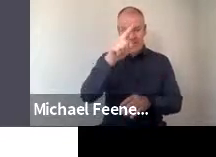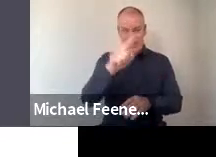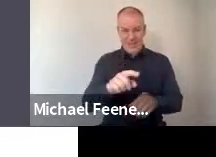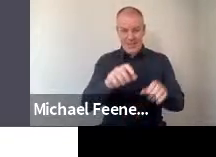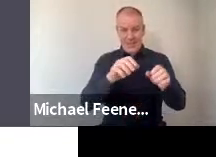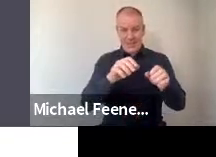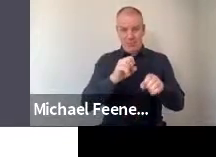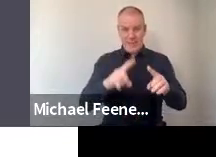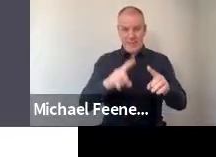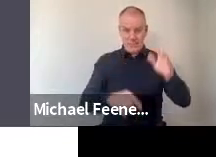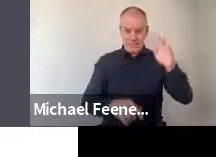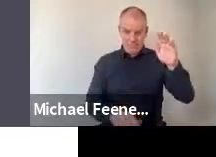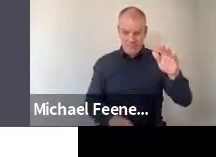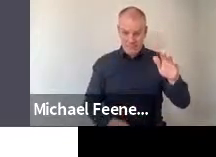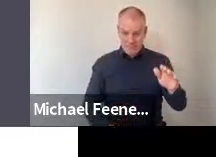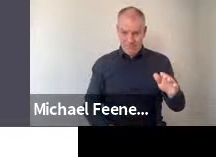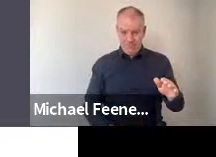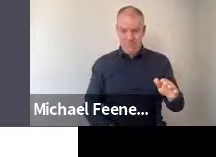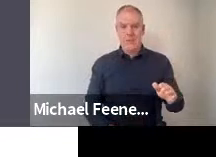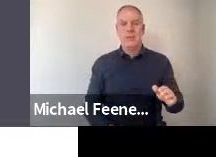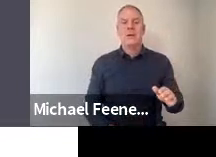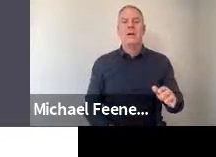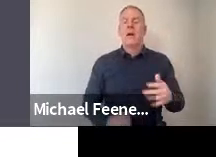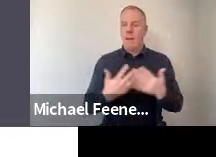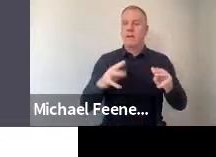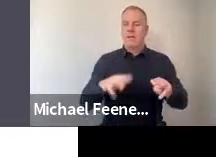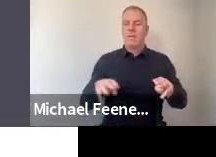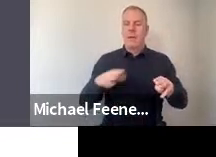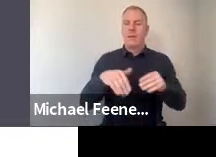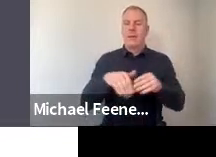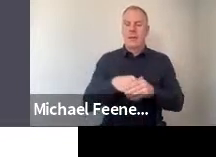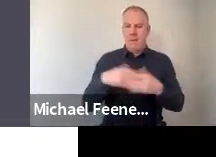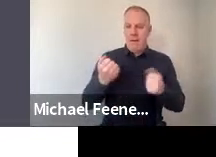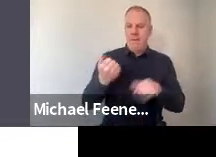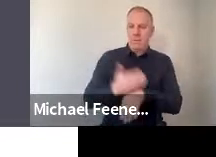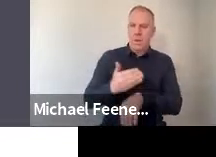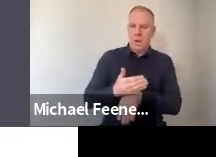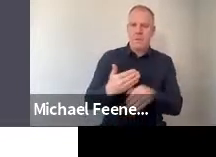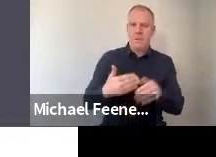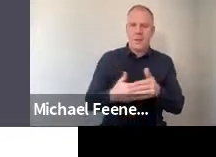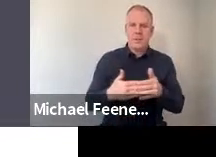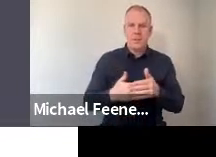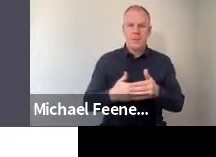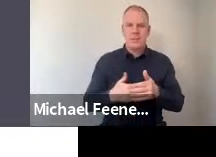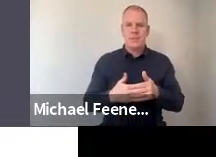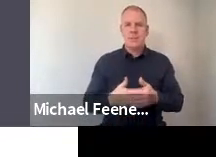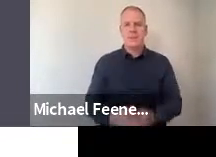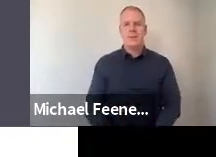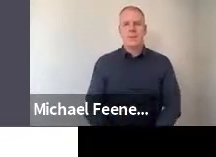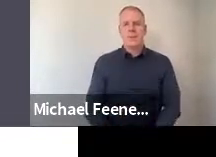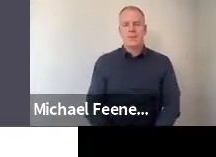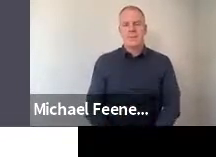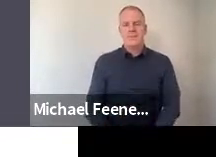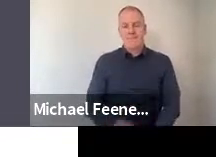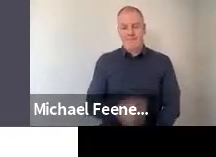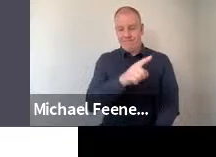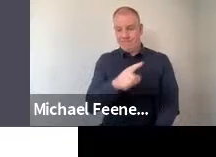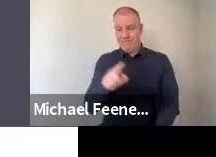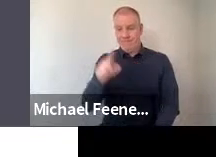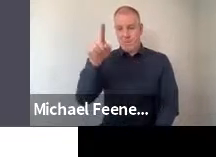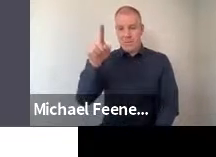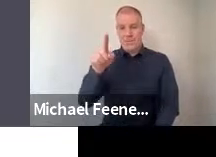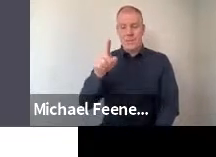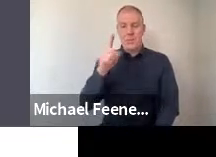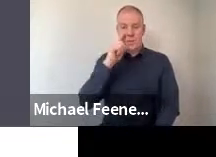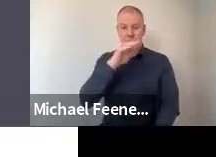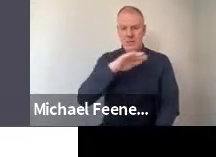here with a lot of people in paid employment. And then we asked them about